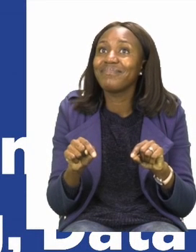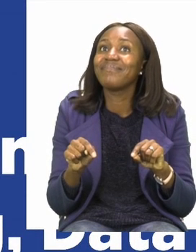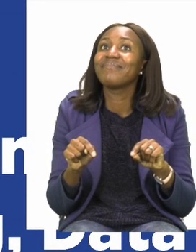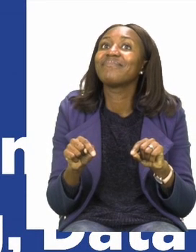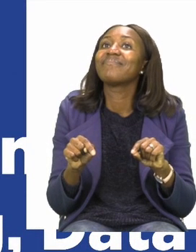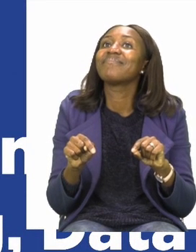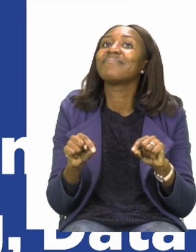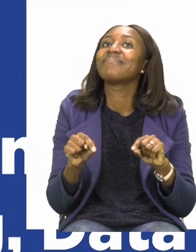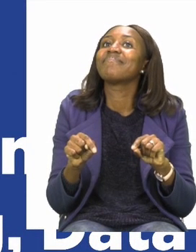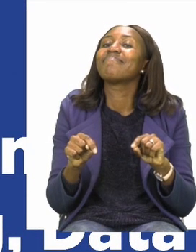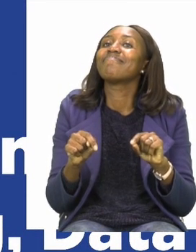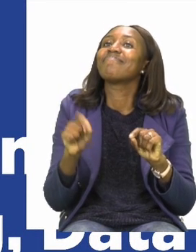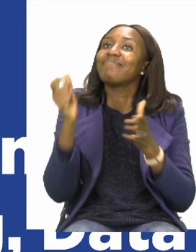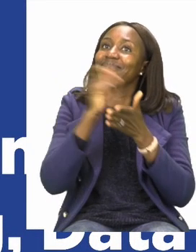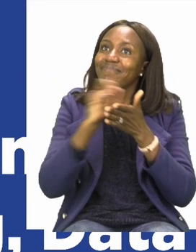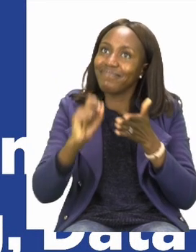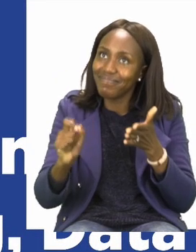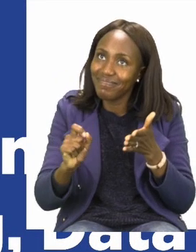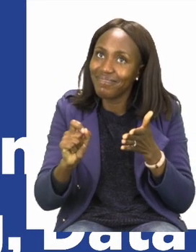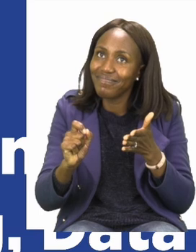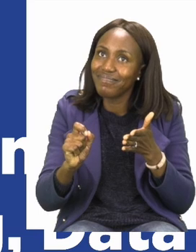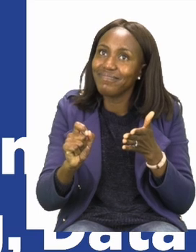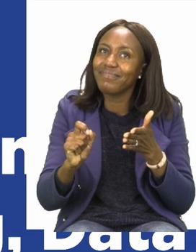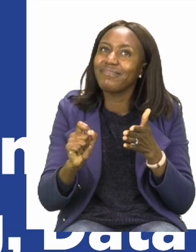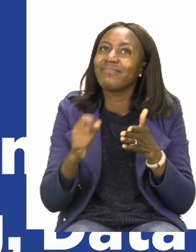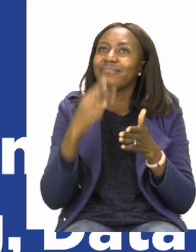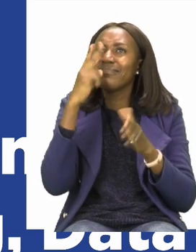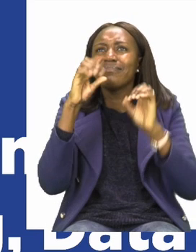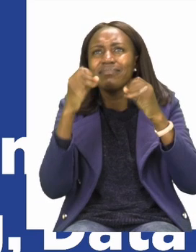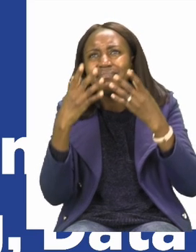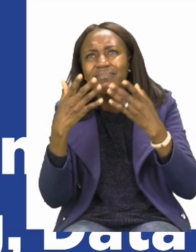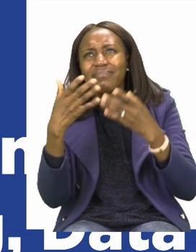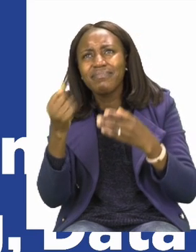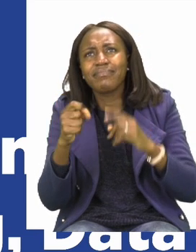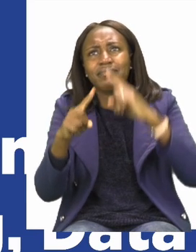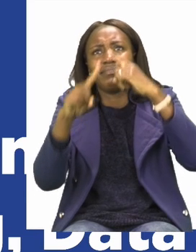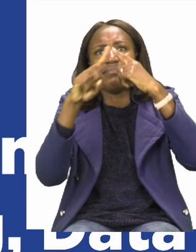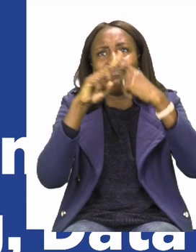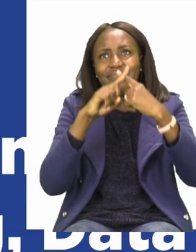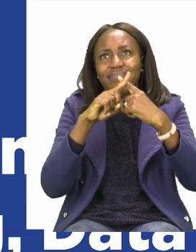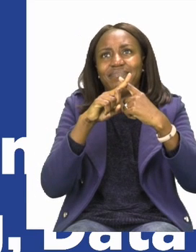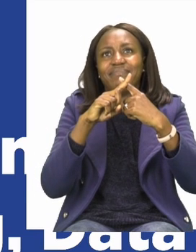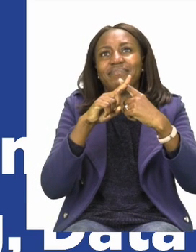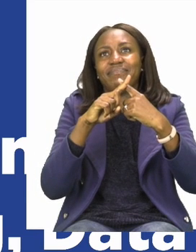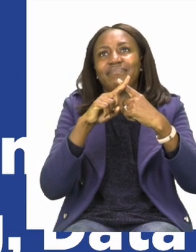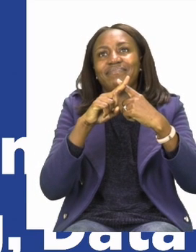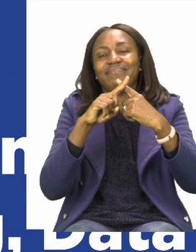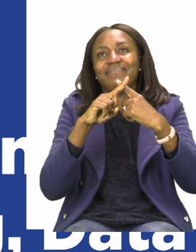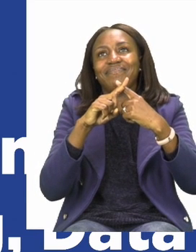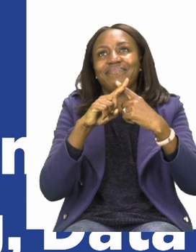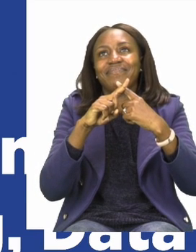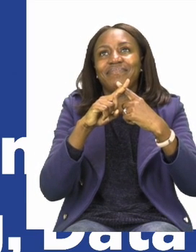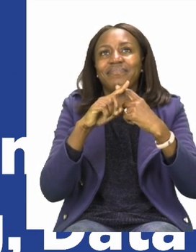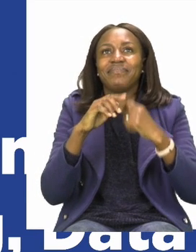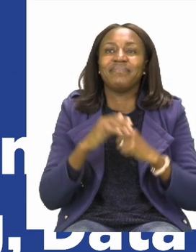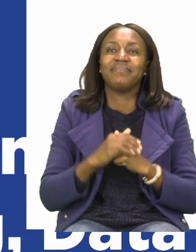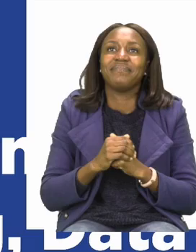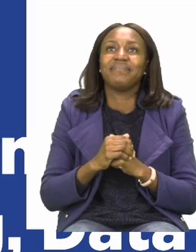we will be doing Writing, Data Handling and Multiplications.